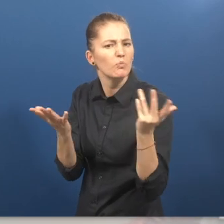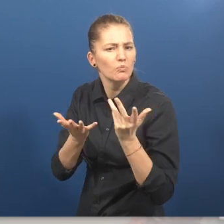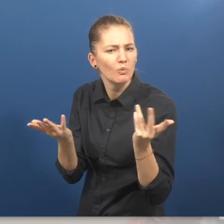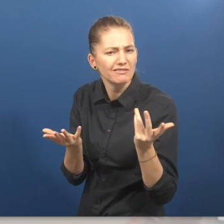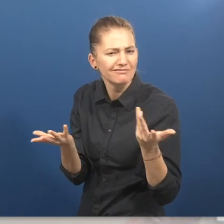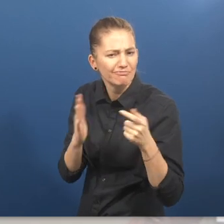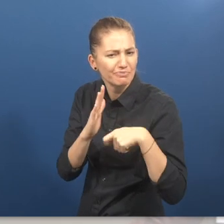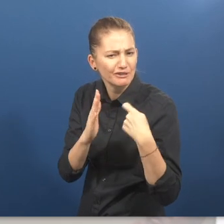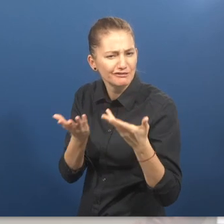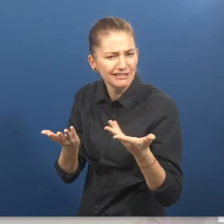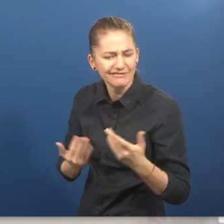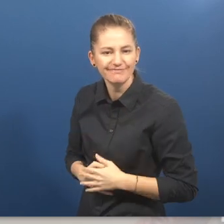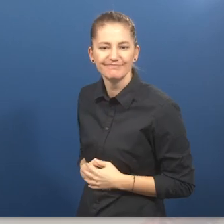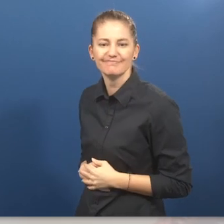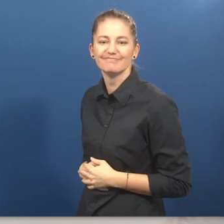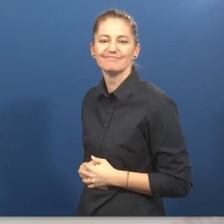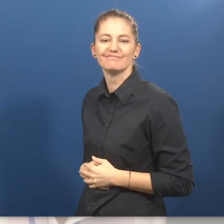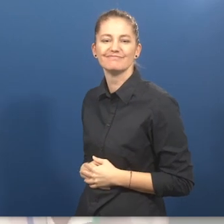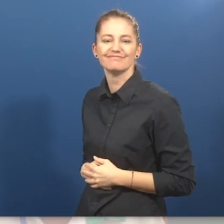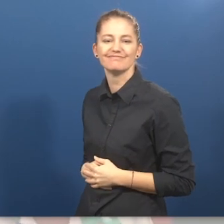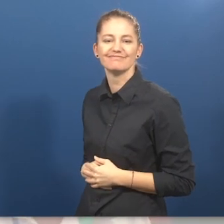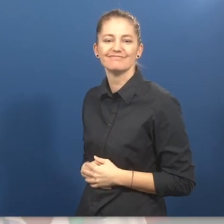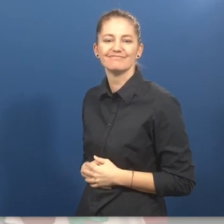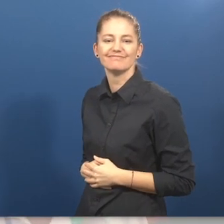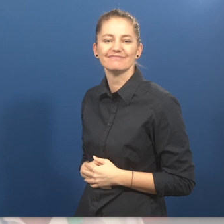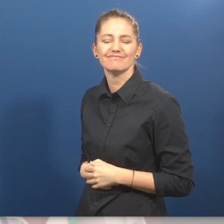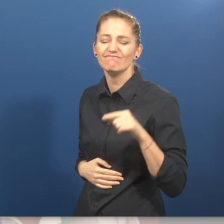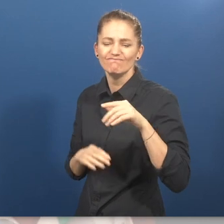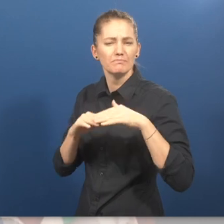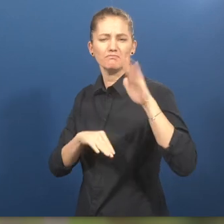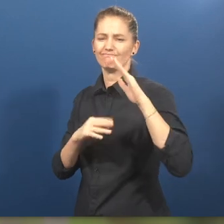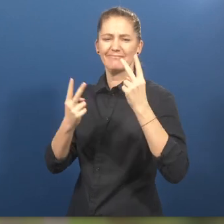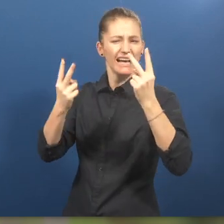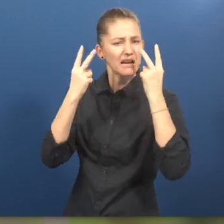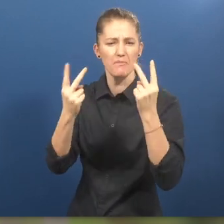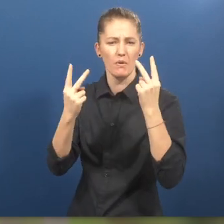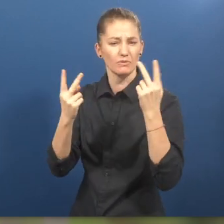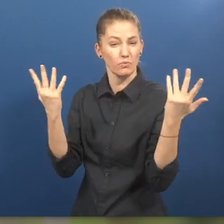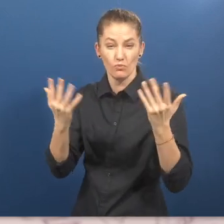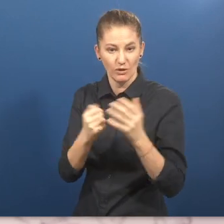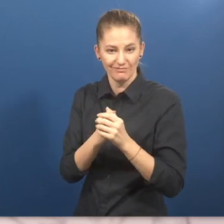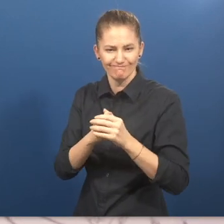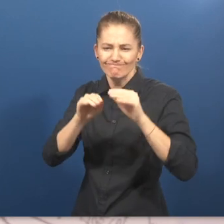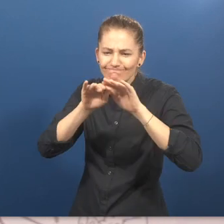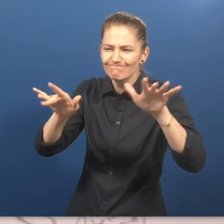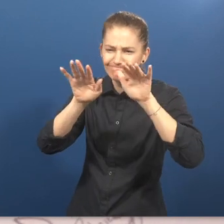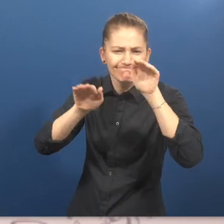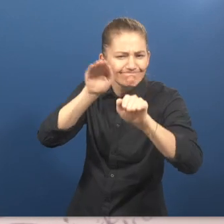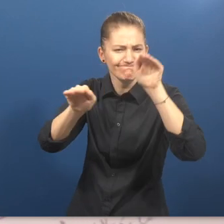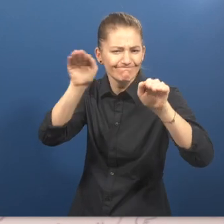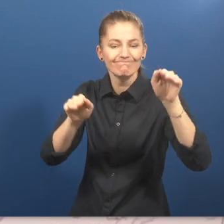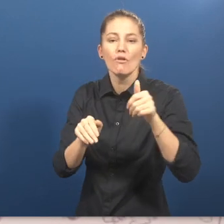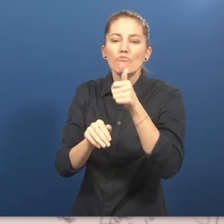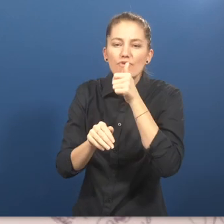Mwambu Musa, Disability Inclusion Faciliator. The essential elements of the initiative